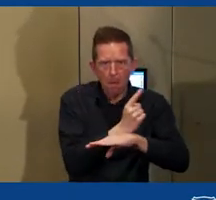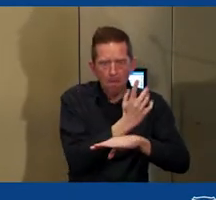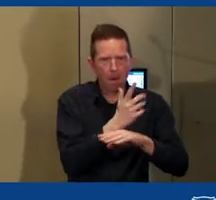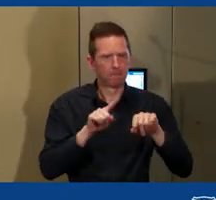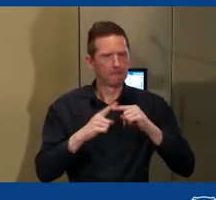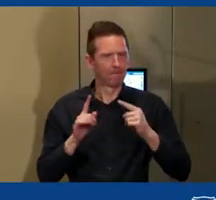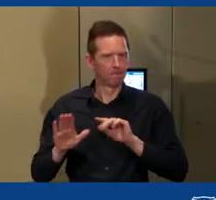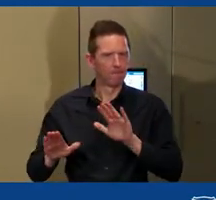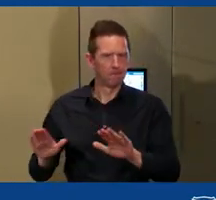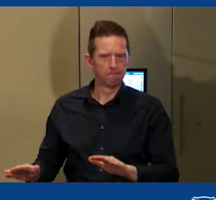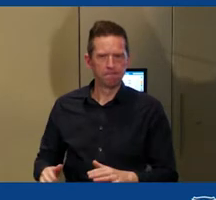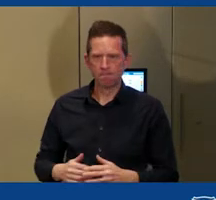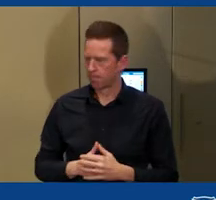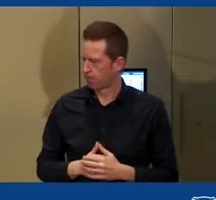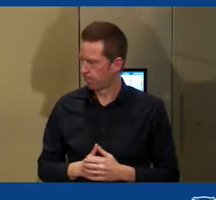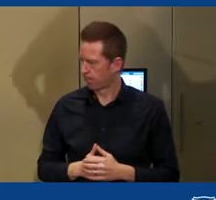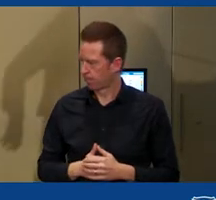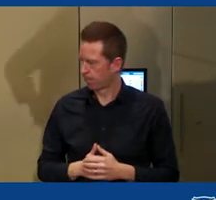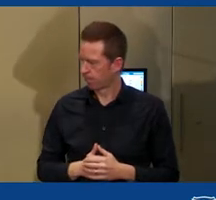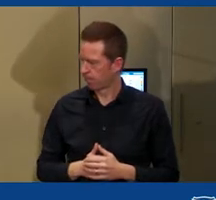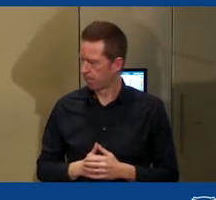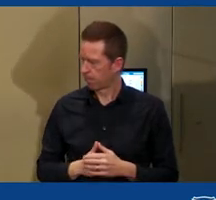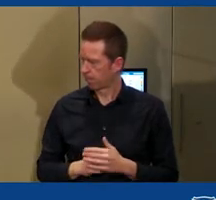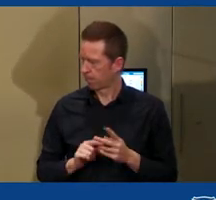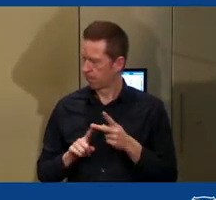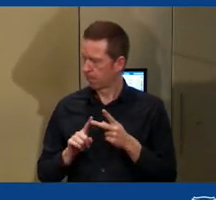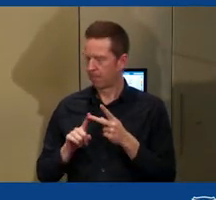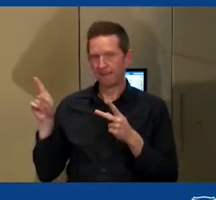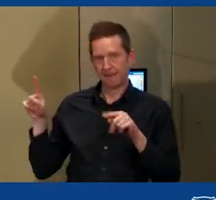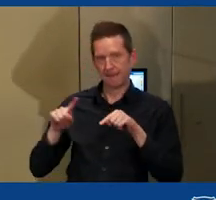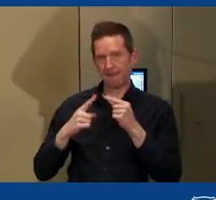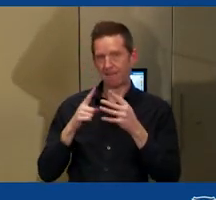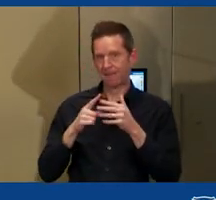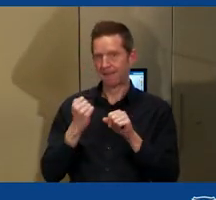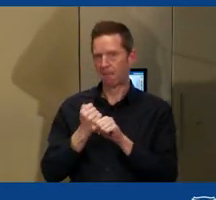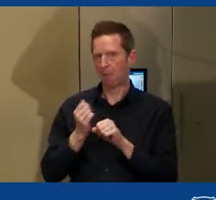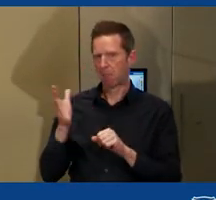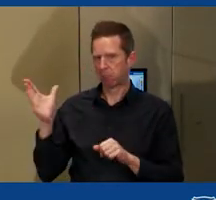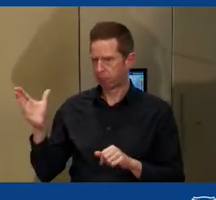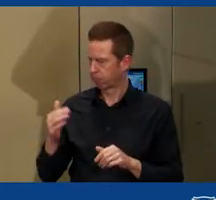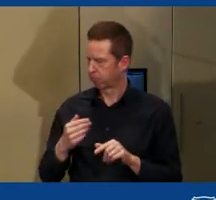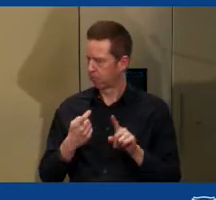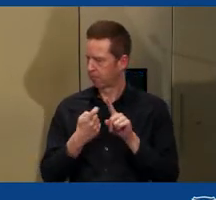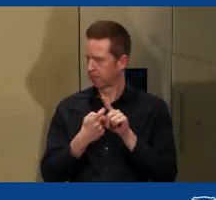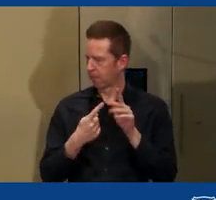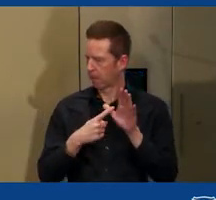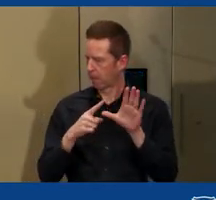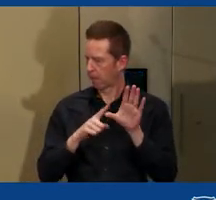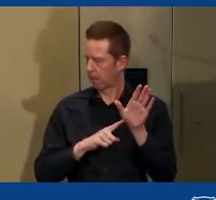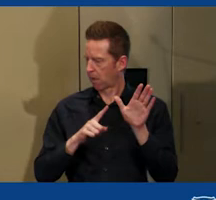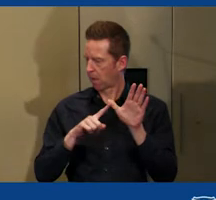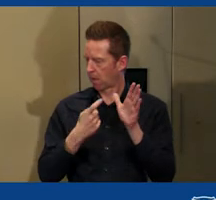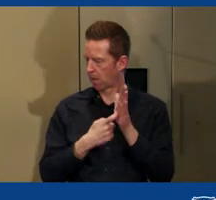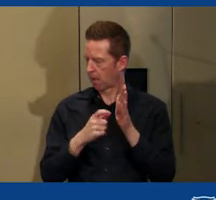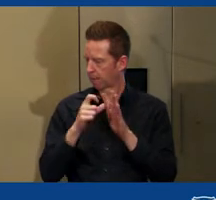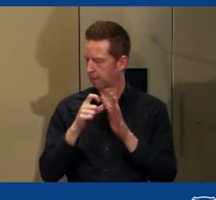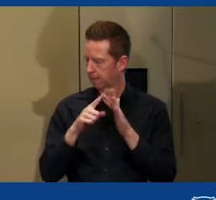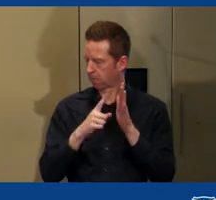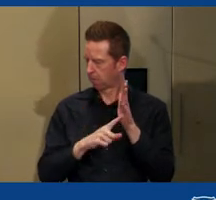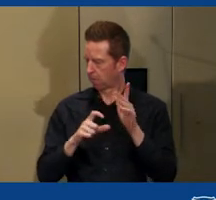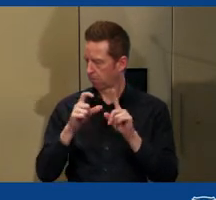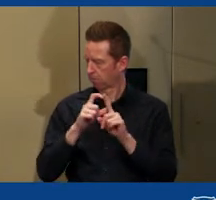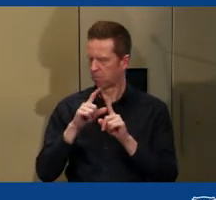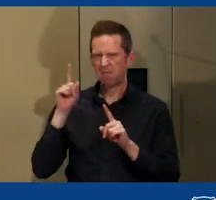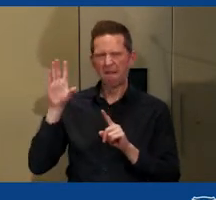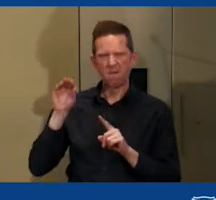Another example comes from Kaidelt. I've spoken up on Bentic Island. And